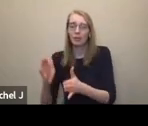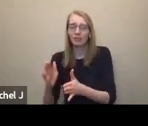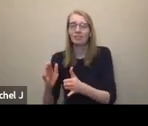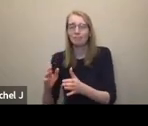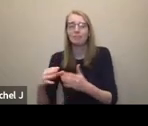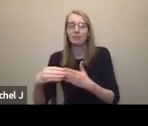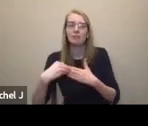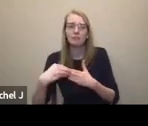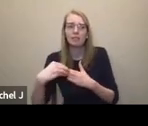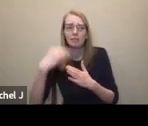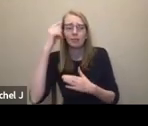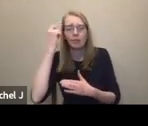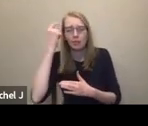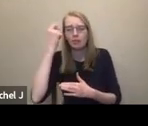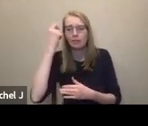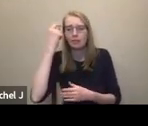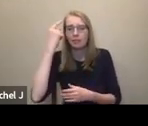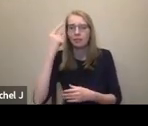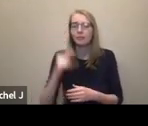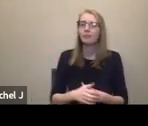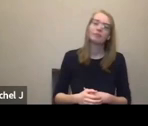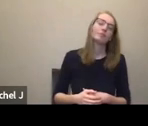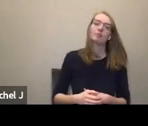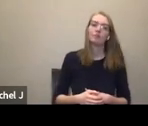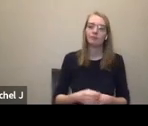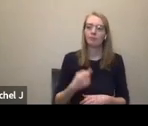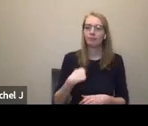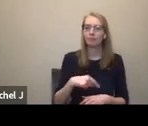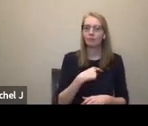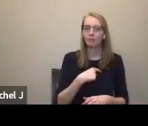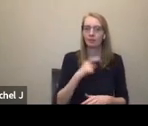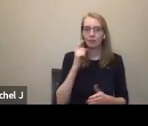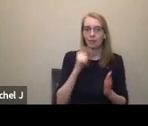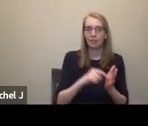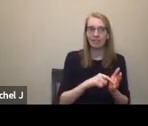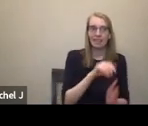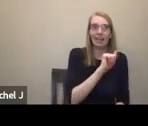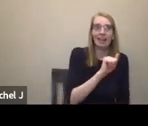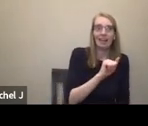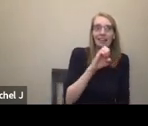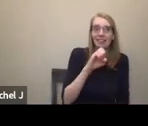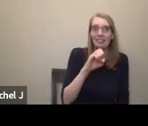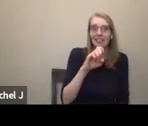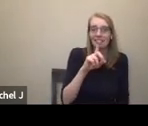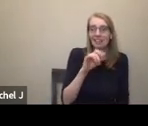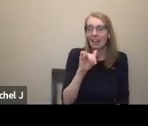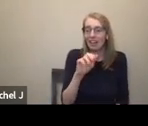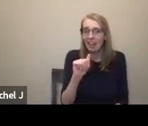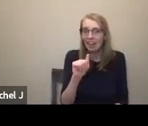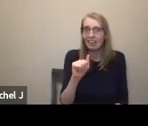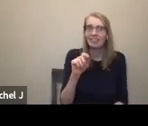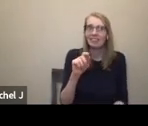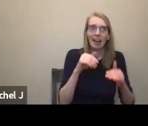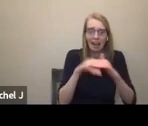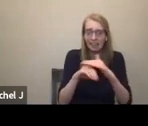seen though, is because everything in disability arts has been reduced to the A, the EDIA, access, access, assets. What most people are